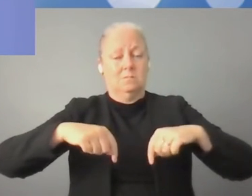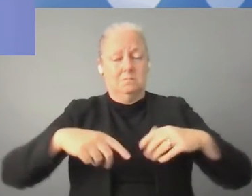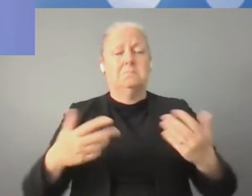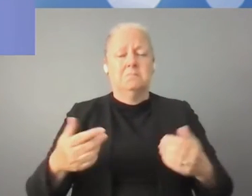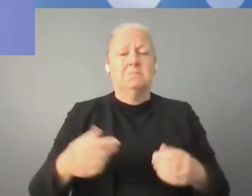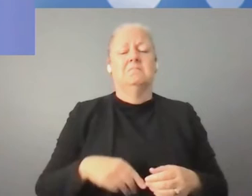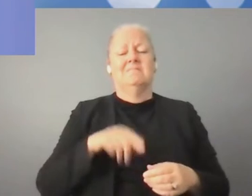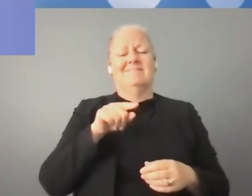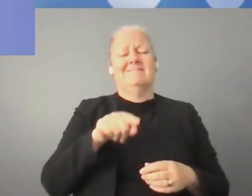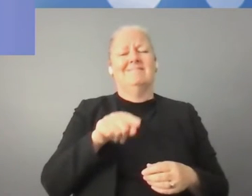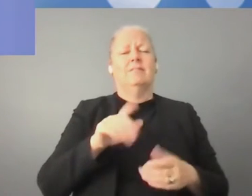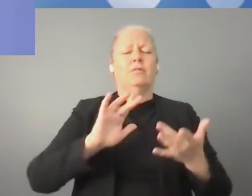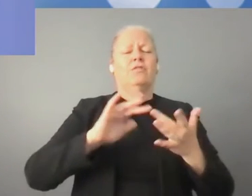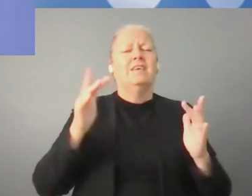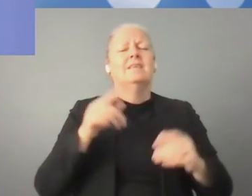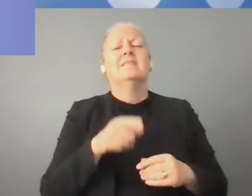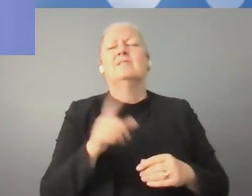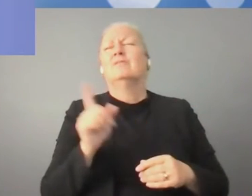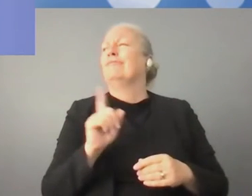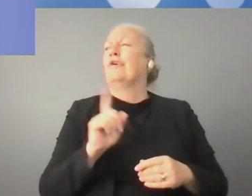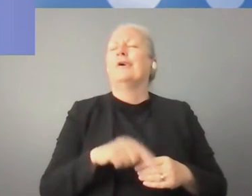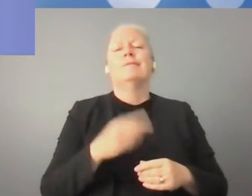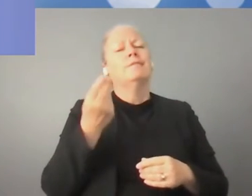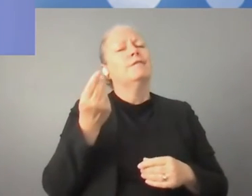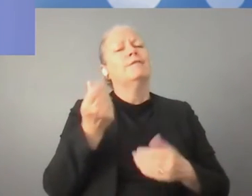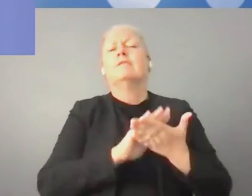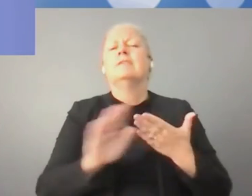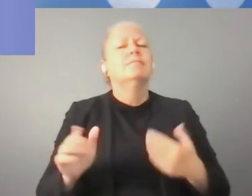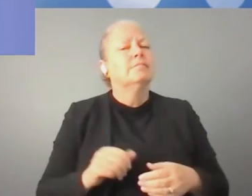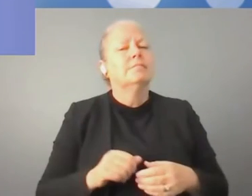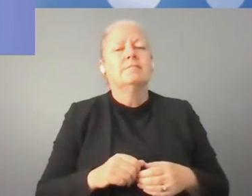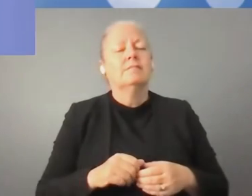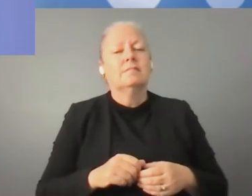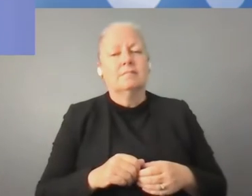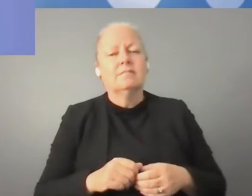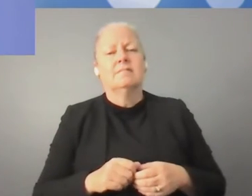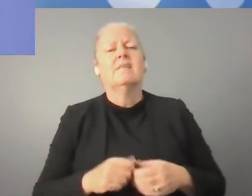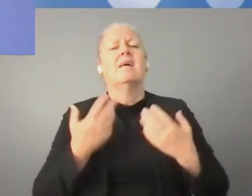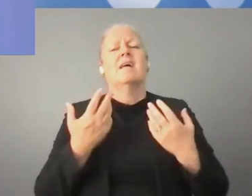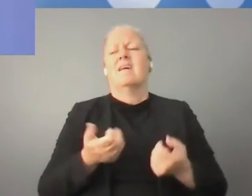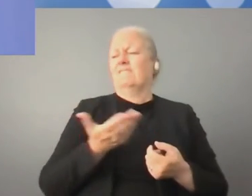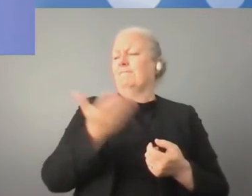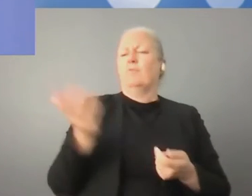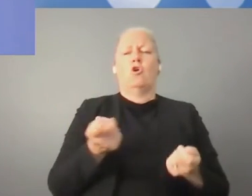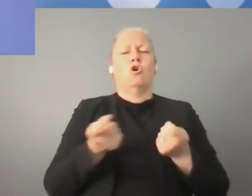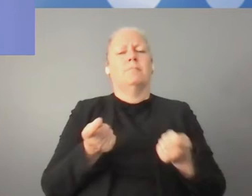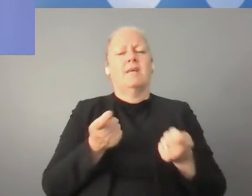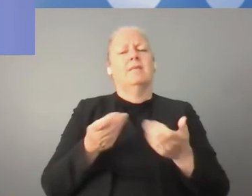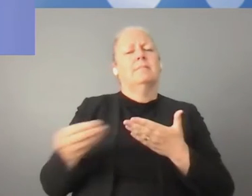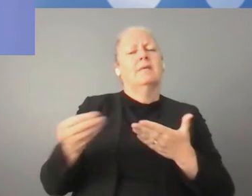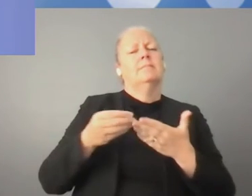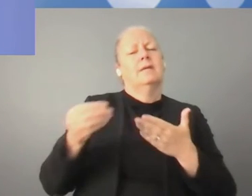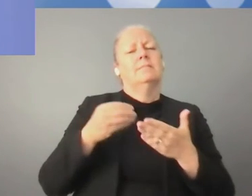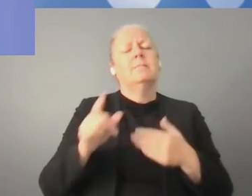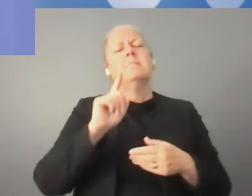is not completely free, that is under the surveillance of operators. But going back to the banking services